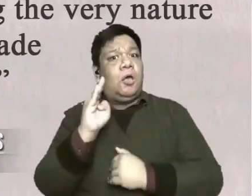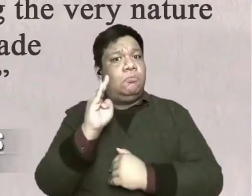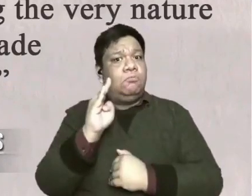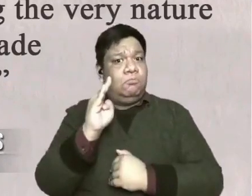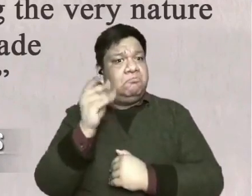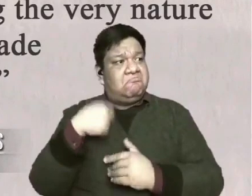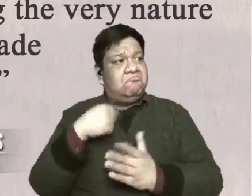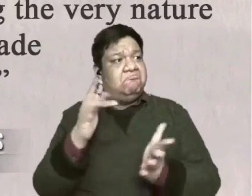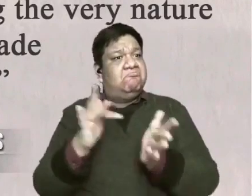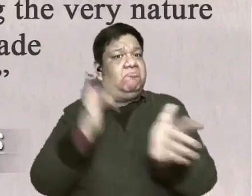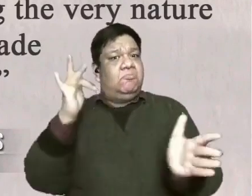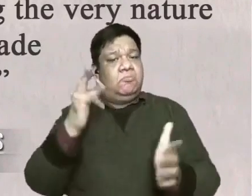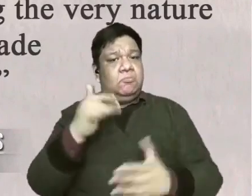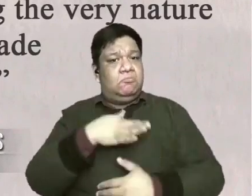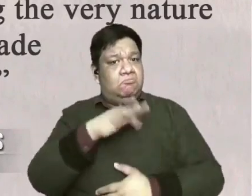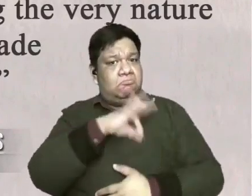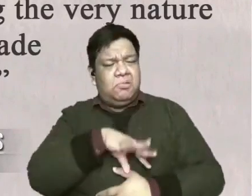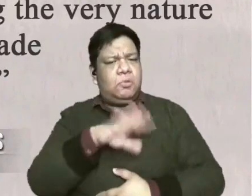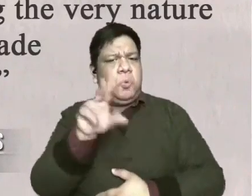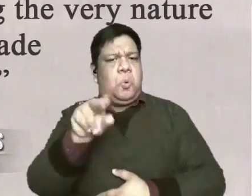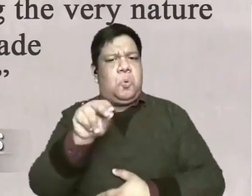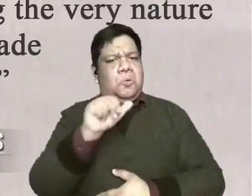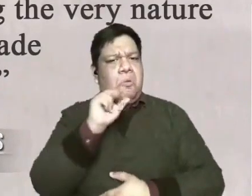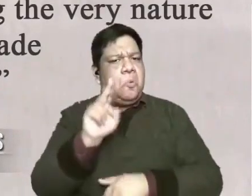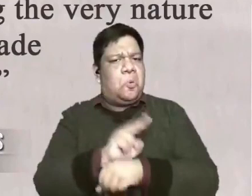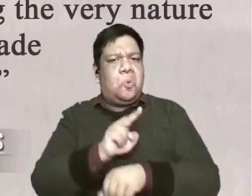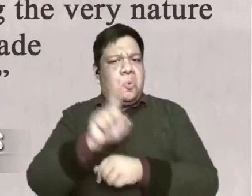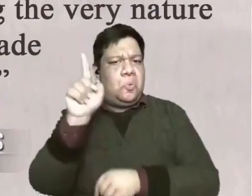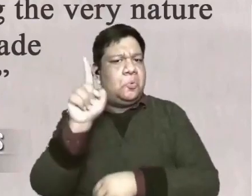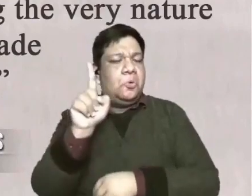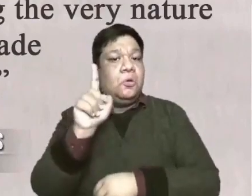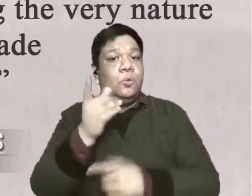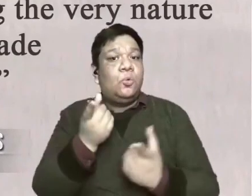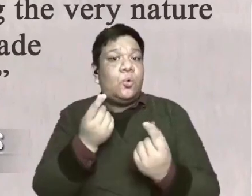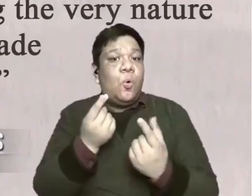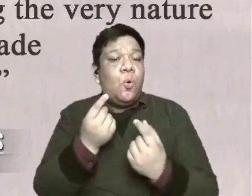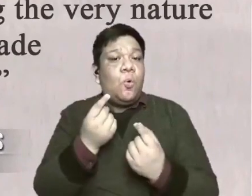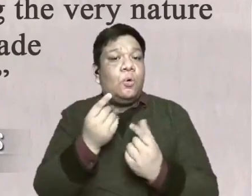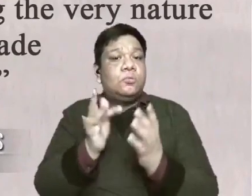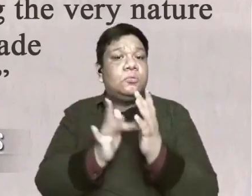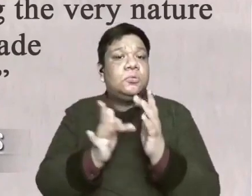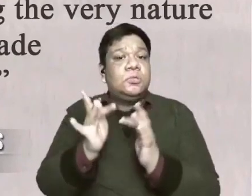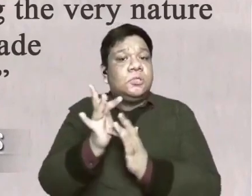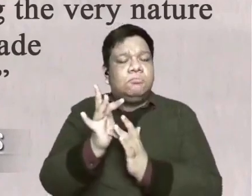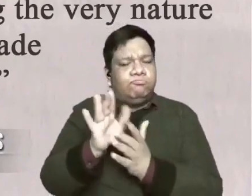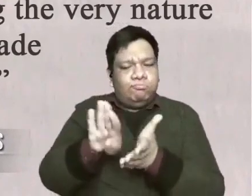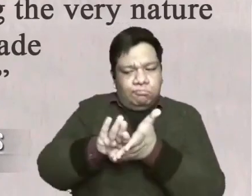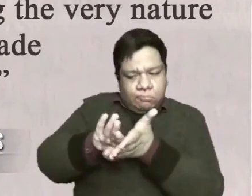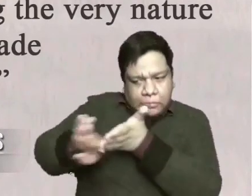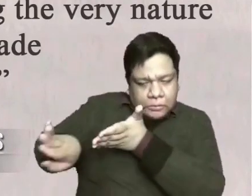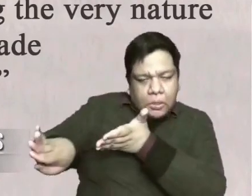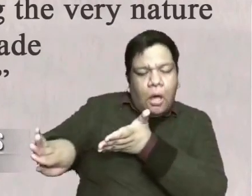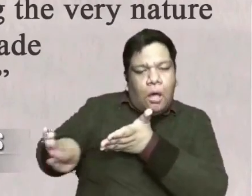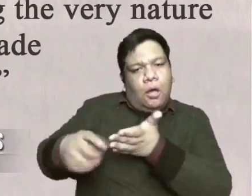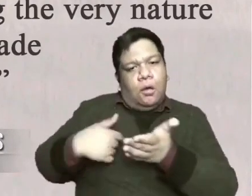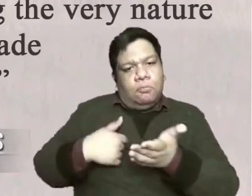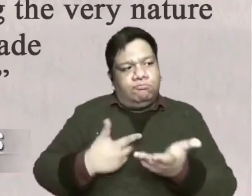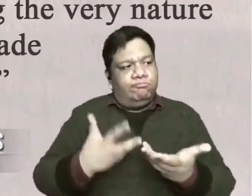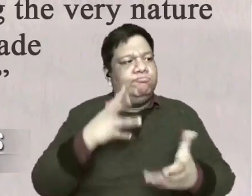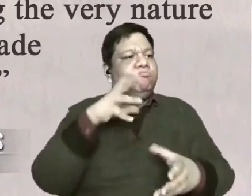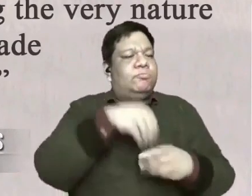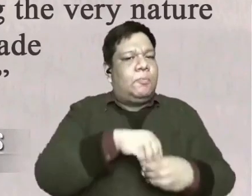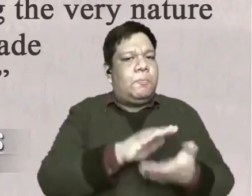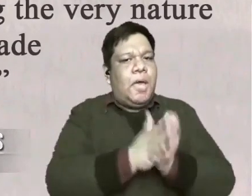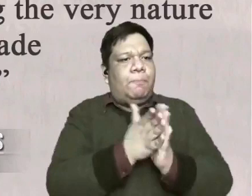with God something to be used to his own advantage rather he made himself nothing by taking